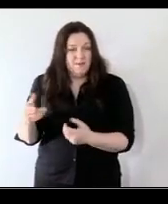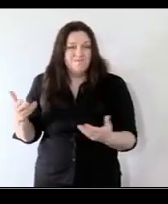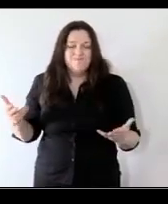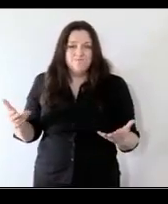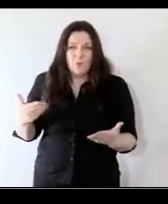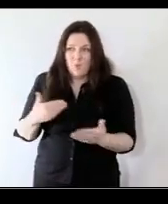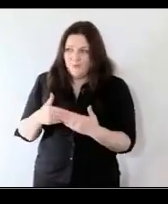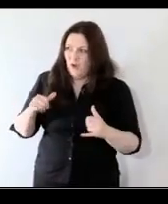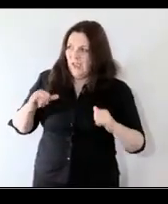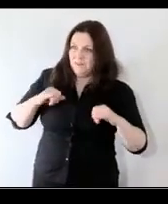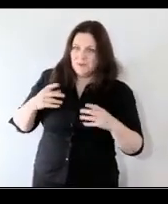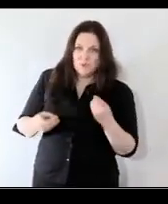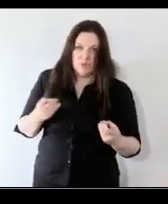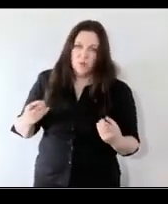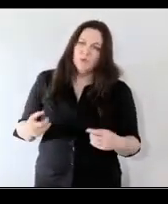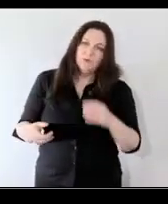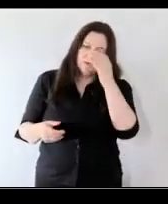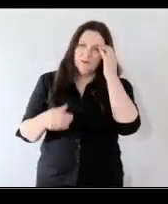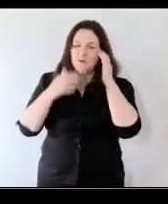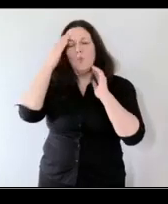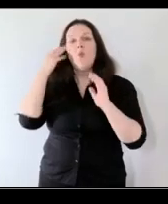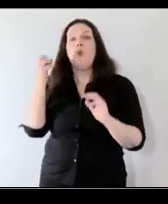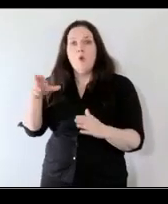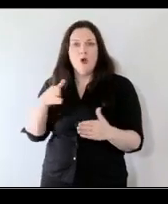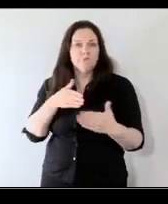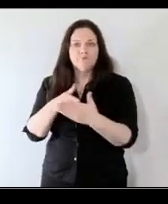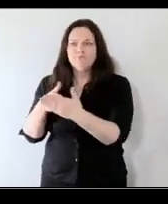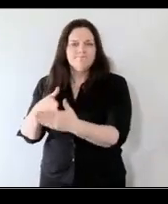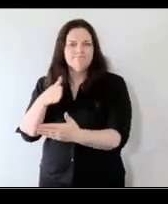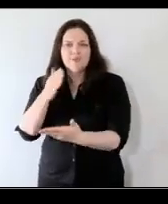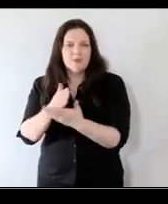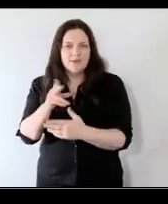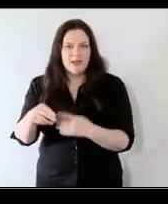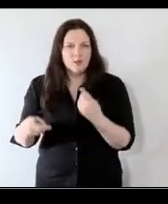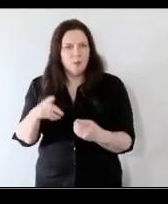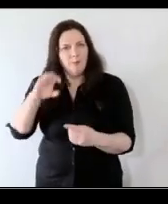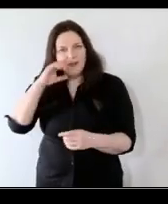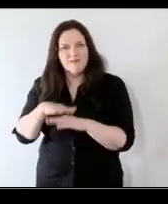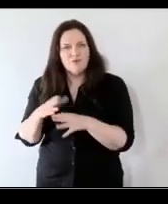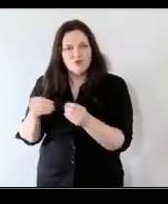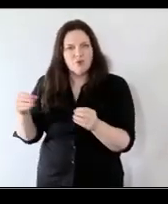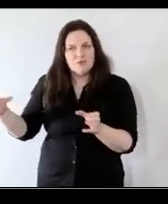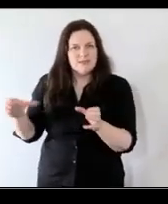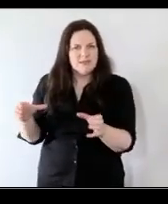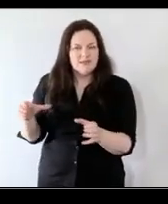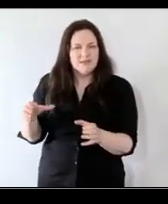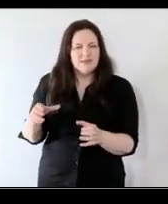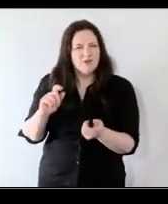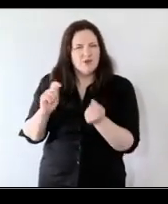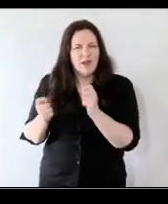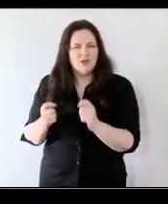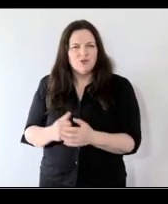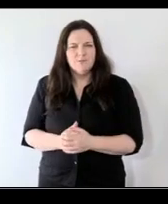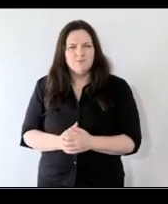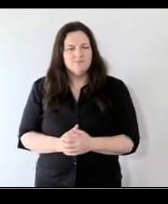are able to do or prevent it uh from doing because of lack of resources i think it shifts us it certainly